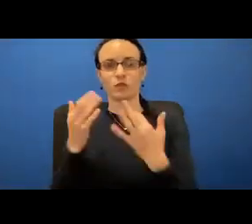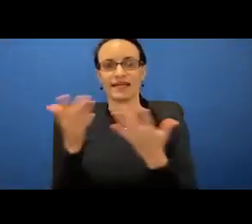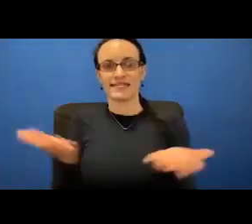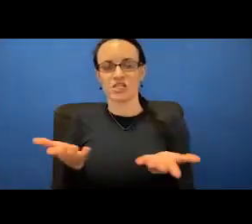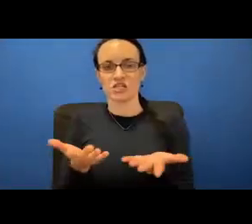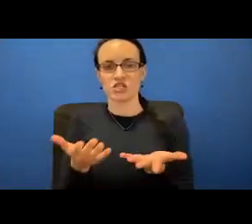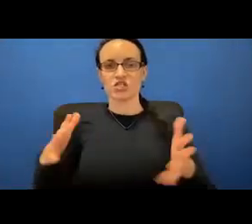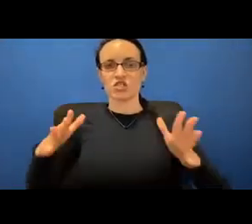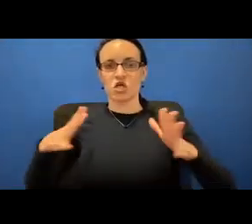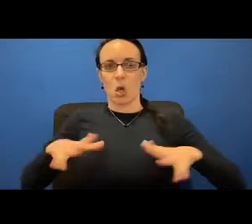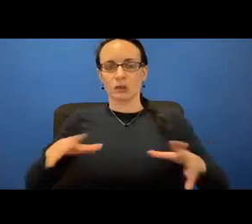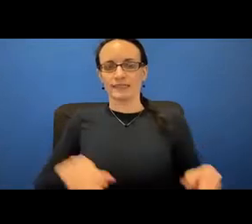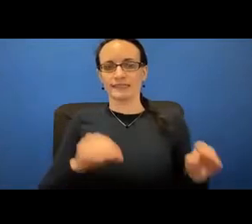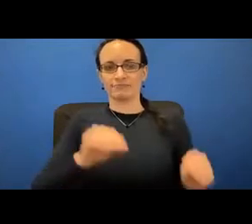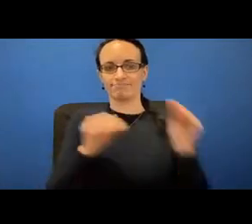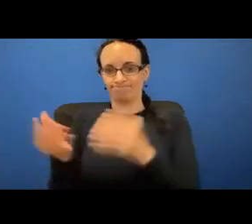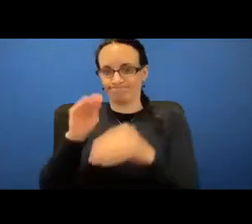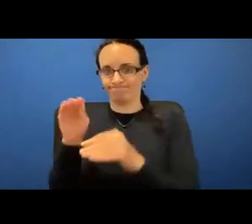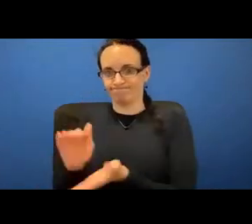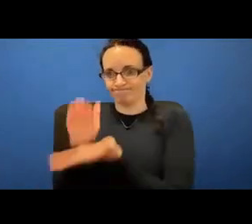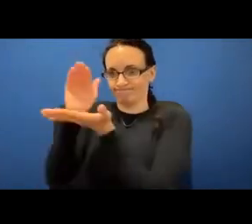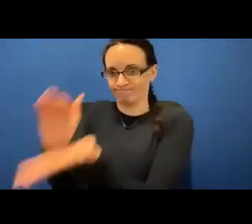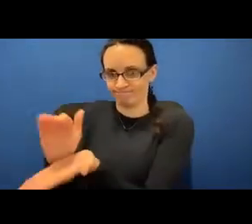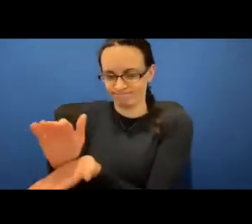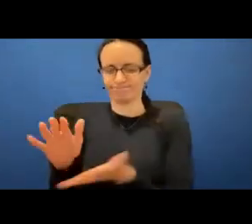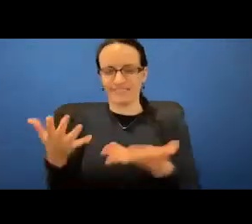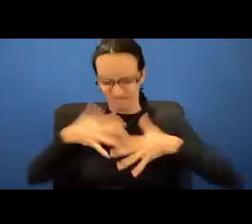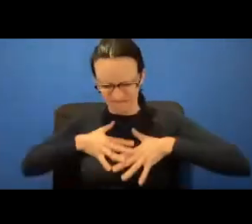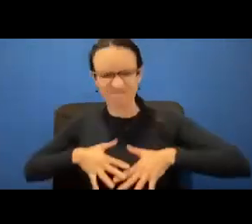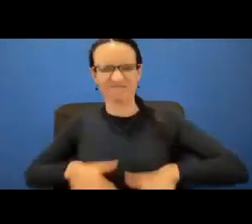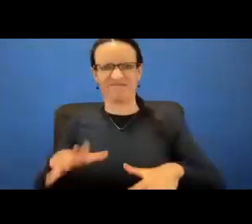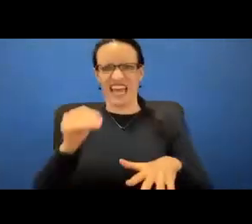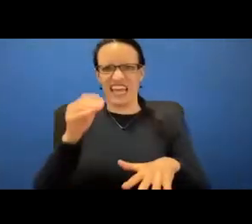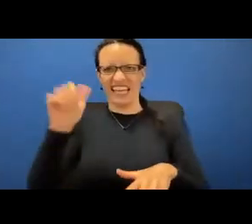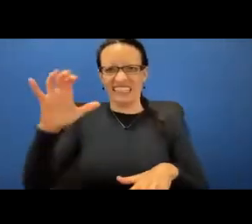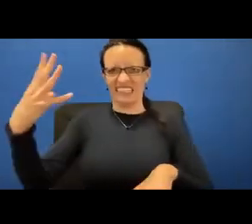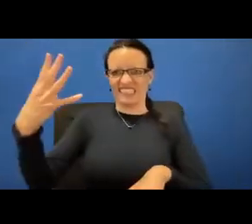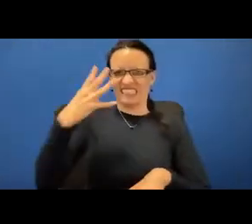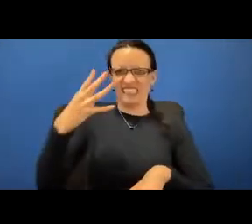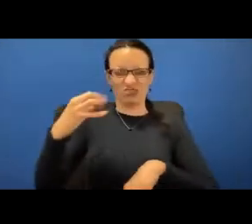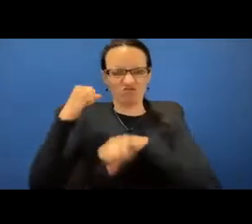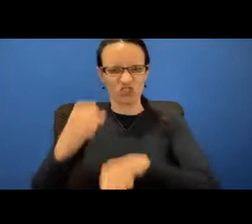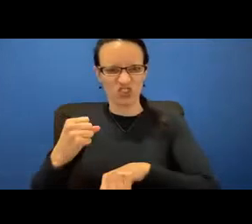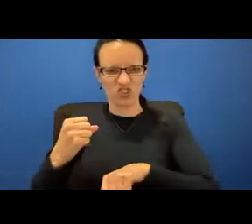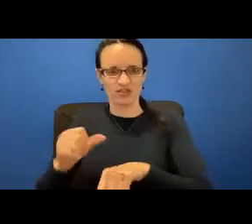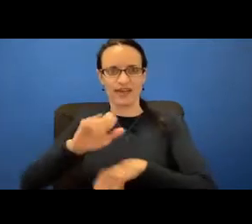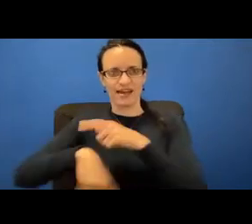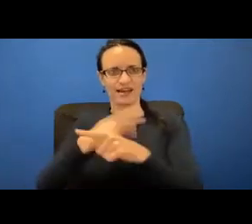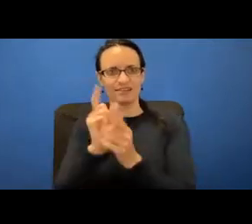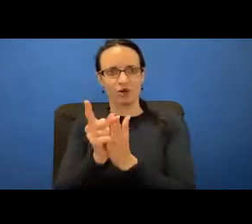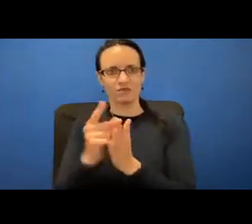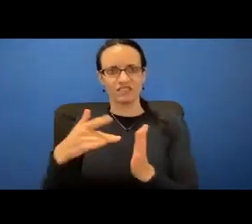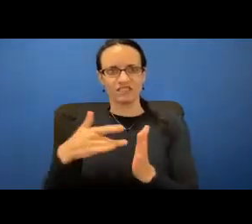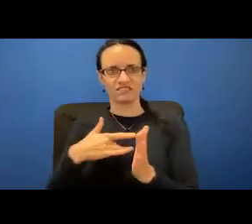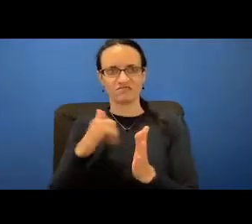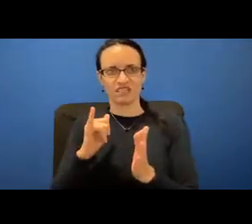gown. And the air conditioner is a bit too strong. It is moments like this where you could change everything.